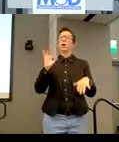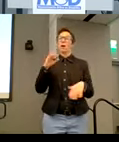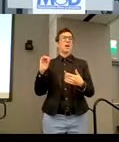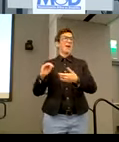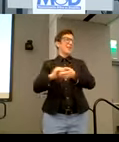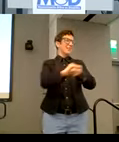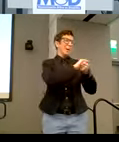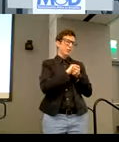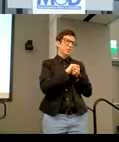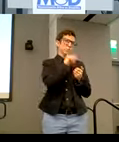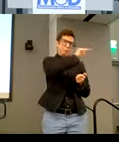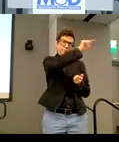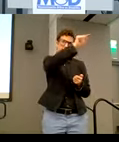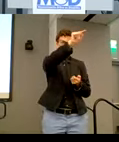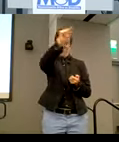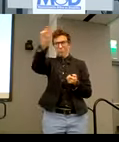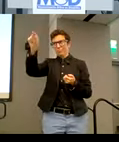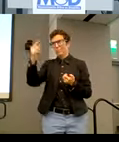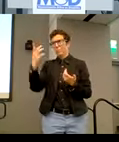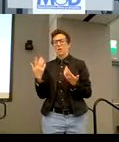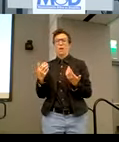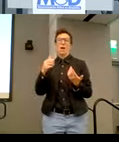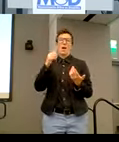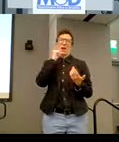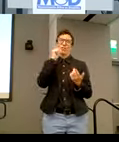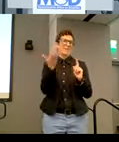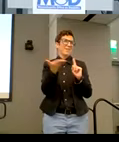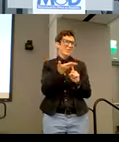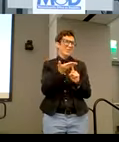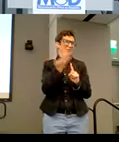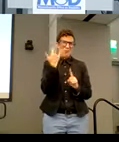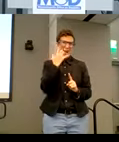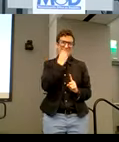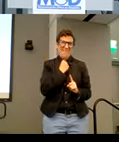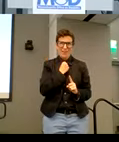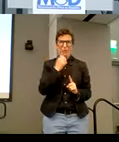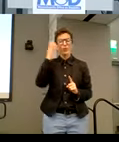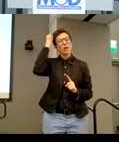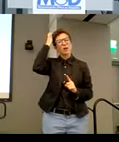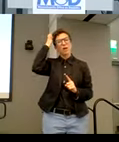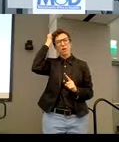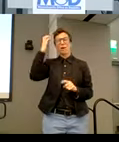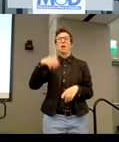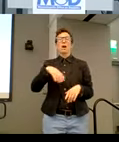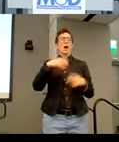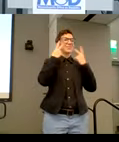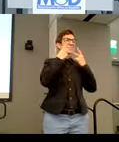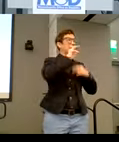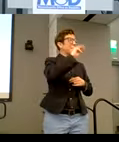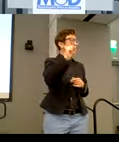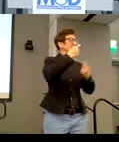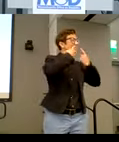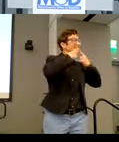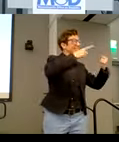many people have said collaboration this morning already. I don't have to sell you on the value of it, but all the successes I saw, so much